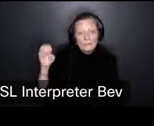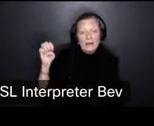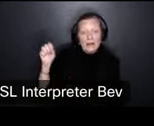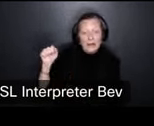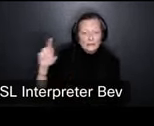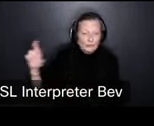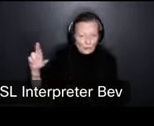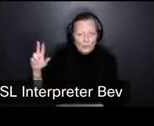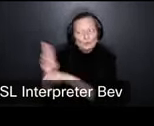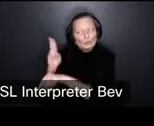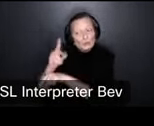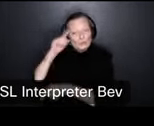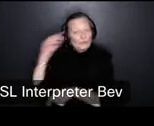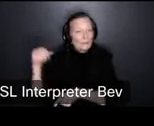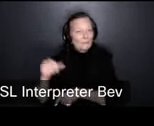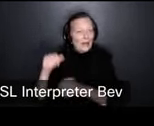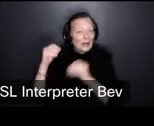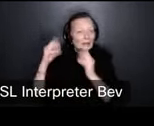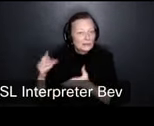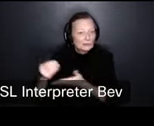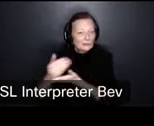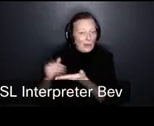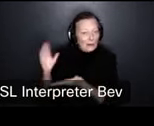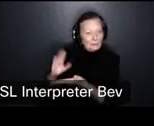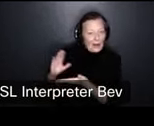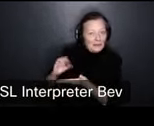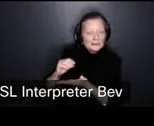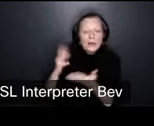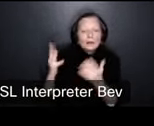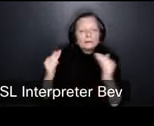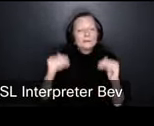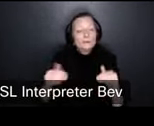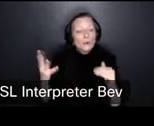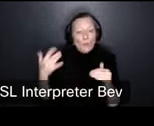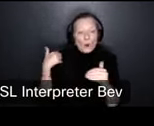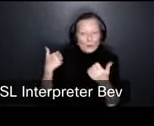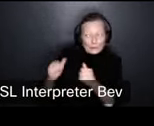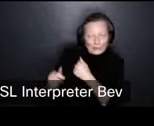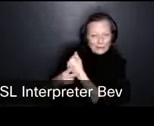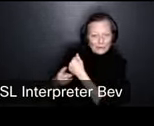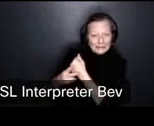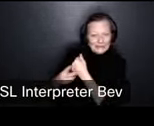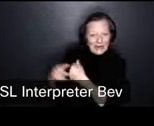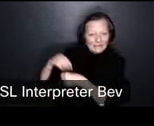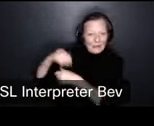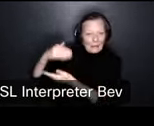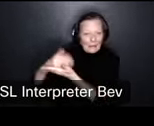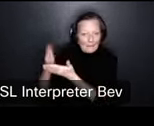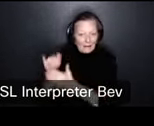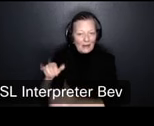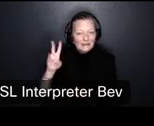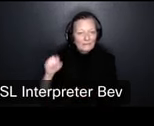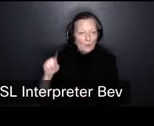salaries in the past and then the savings that we've attempted um to find within the budget at 7.1 million dollars